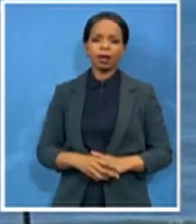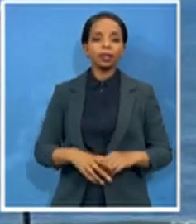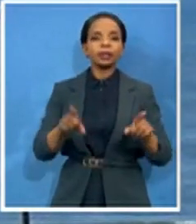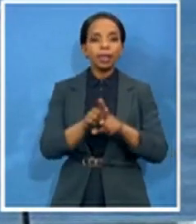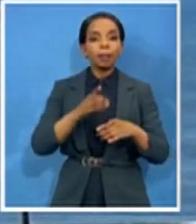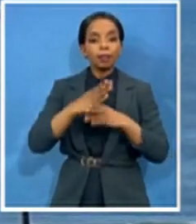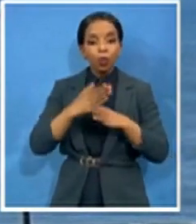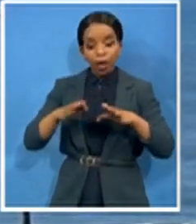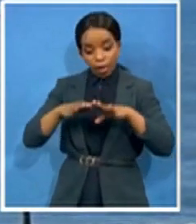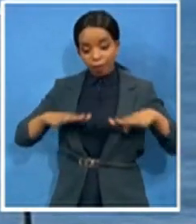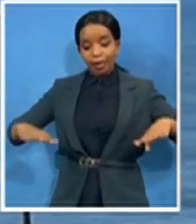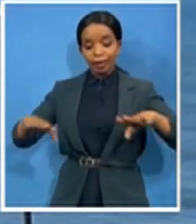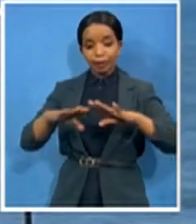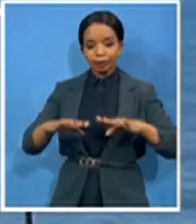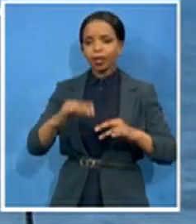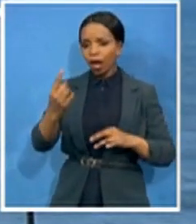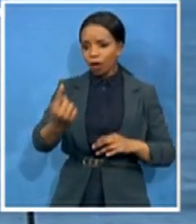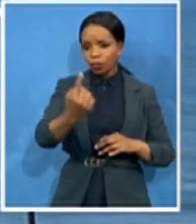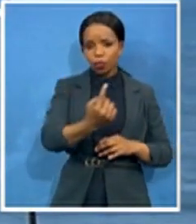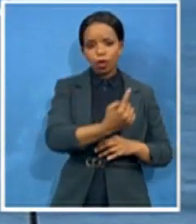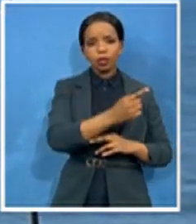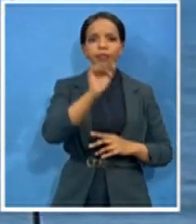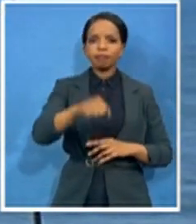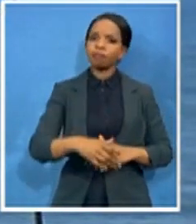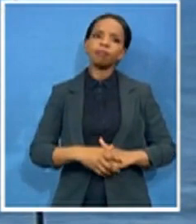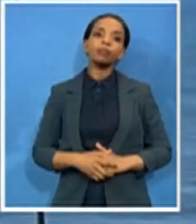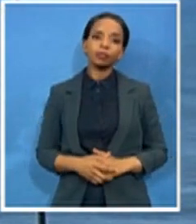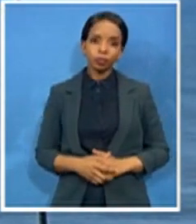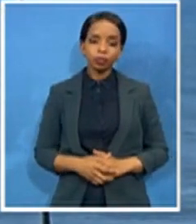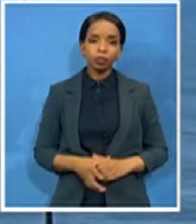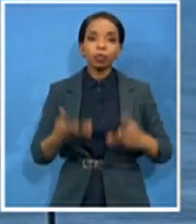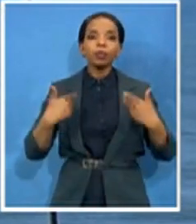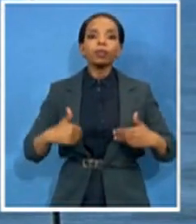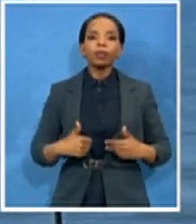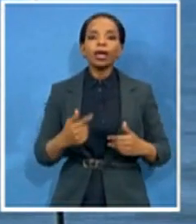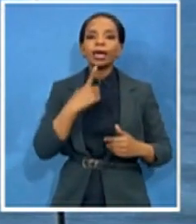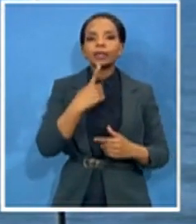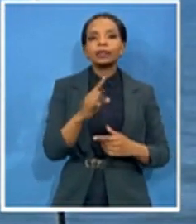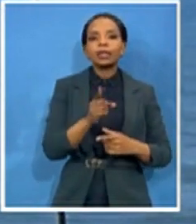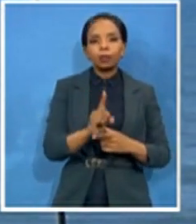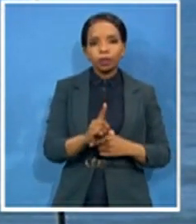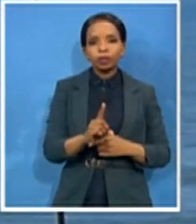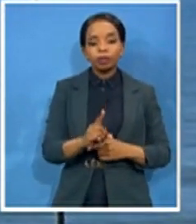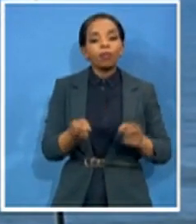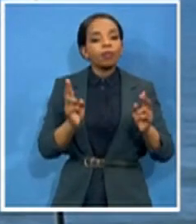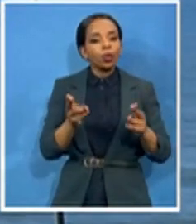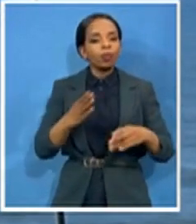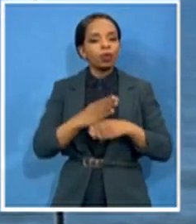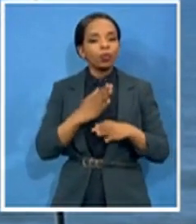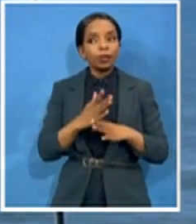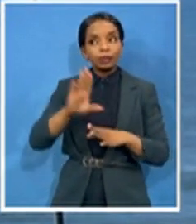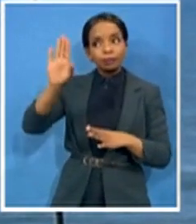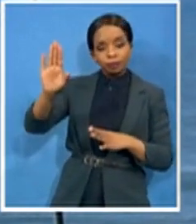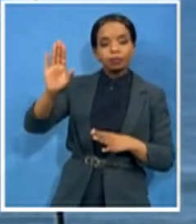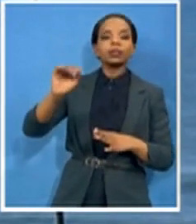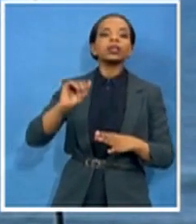was that any preparation for the normal working of hospitals and clinics was then has to be reconsidered